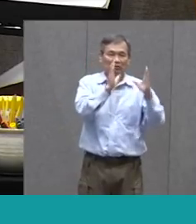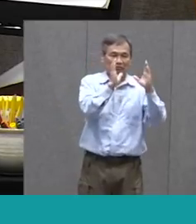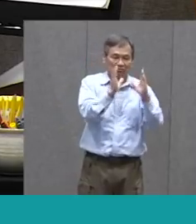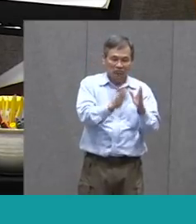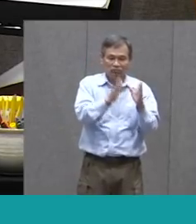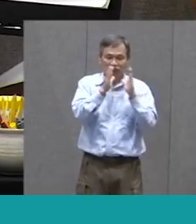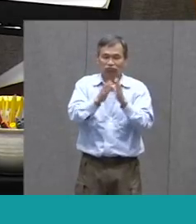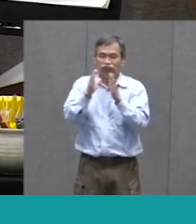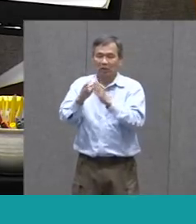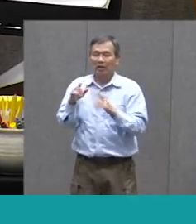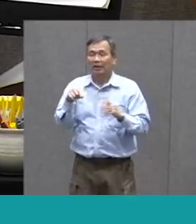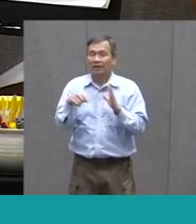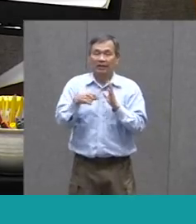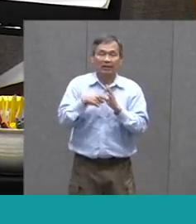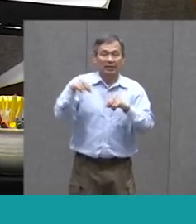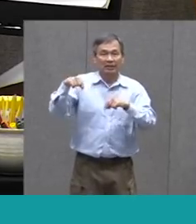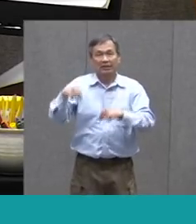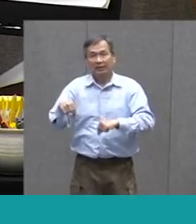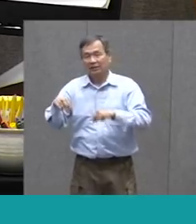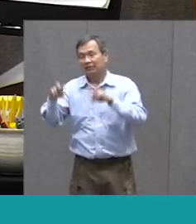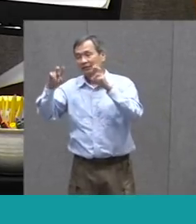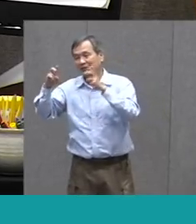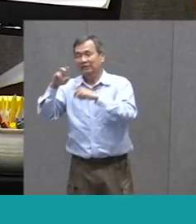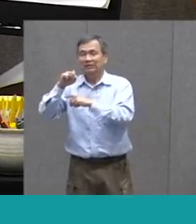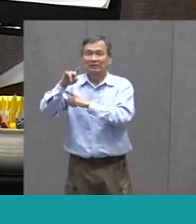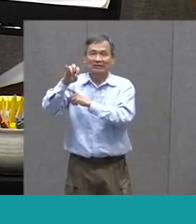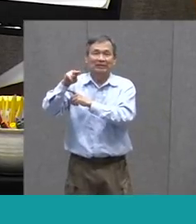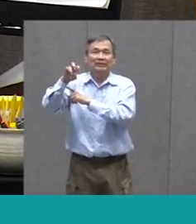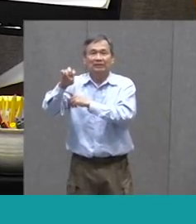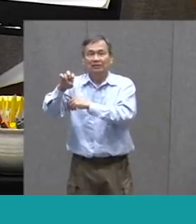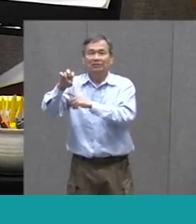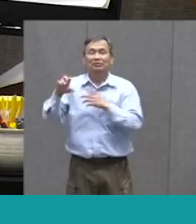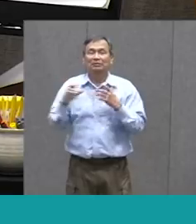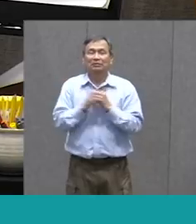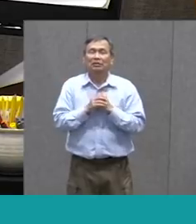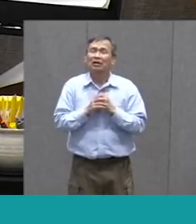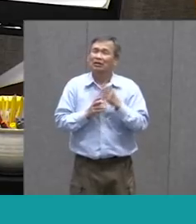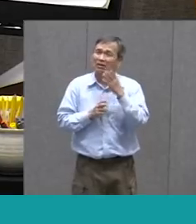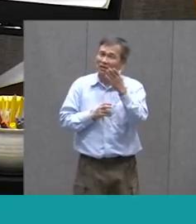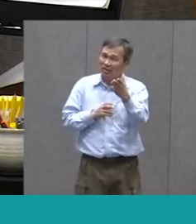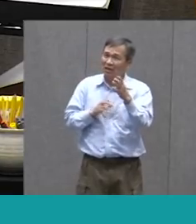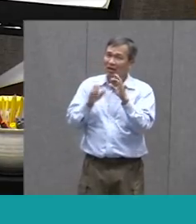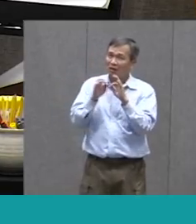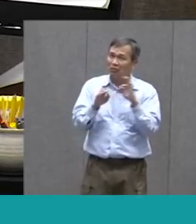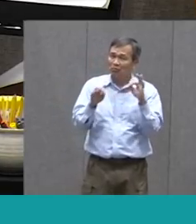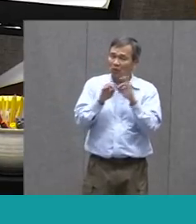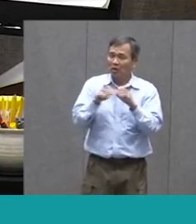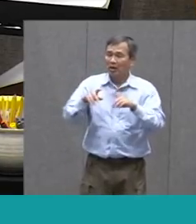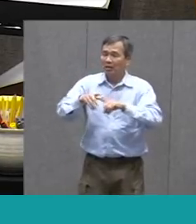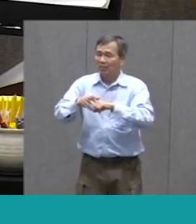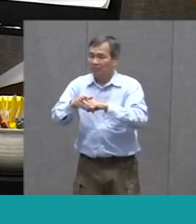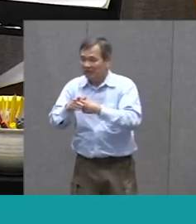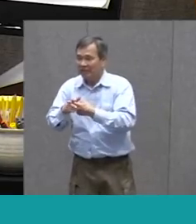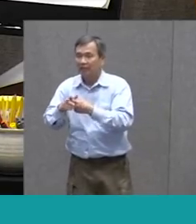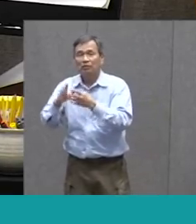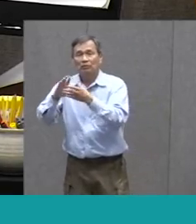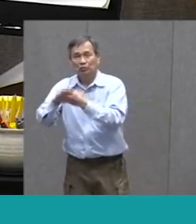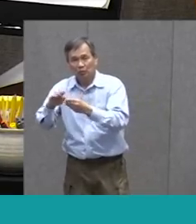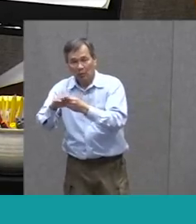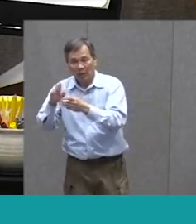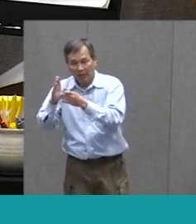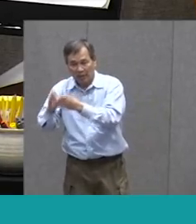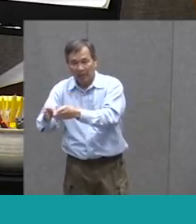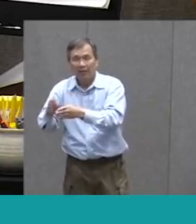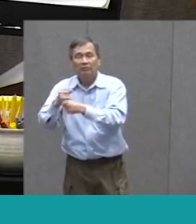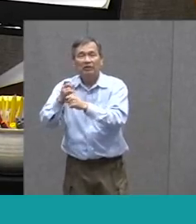Say In This Scene And Then Go On From There Now Also At The Beginning Of Your Story You Want To Make Sure